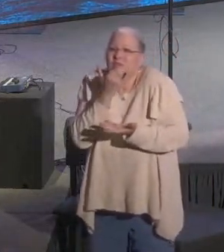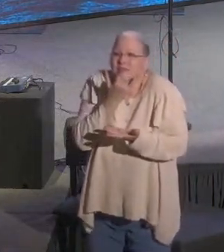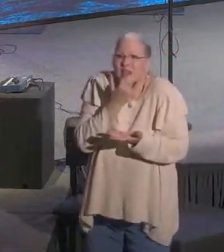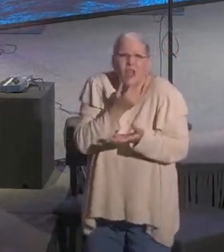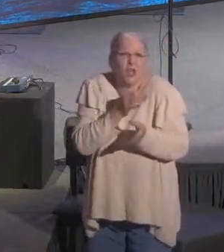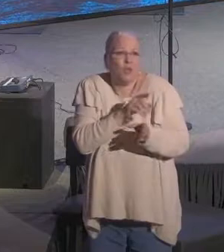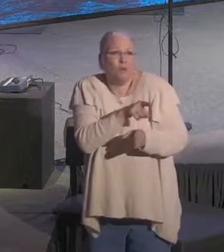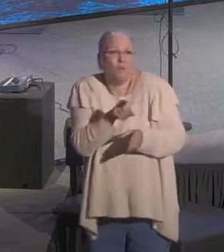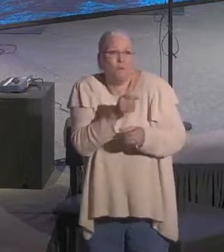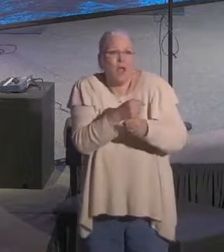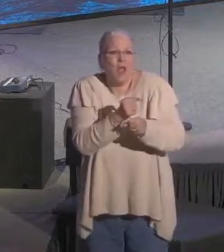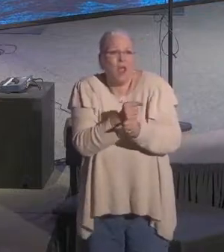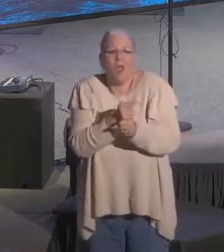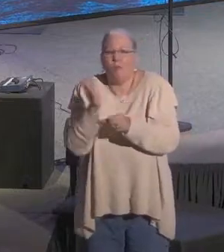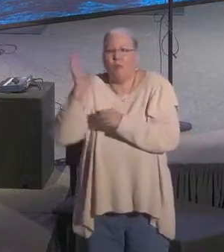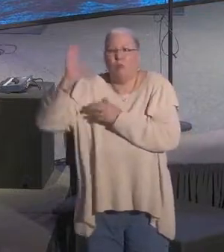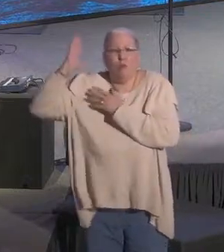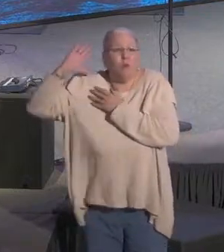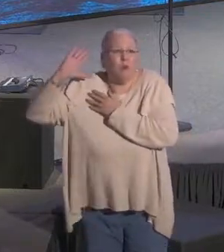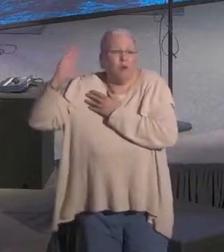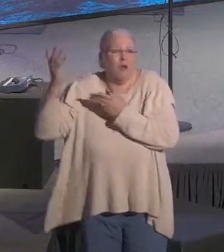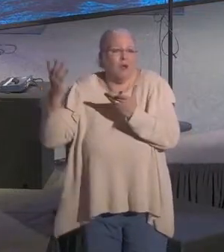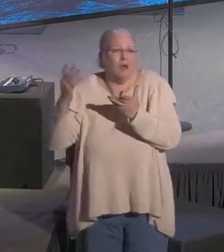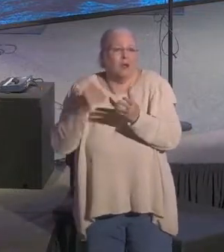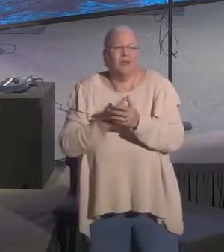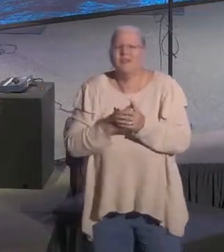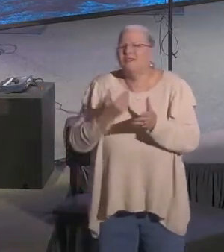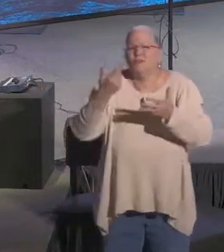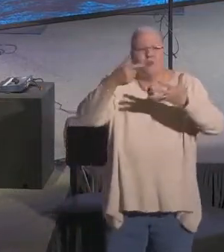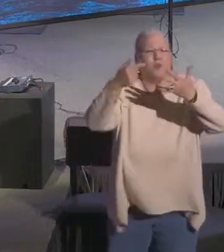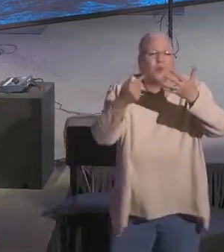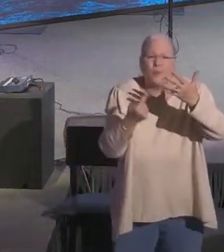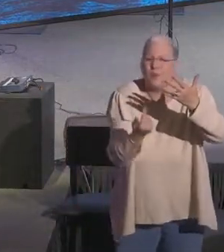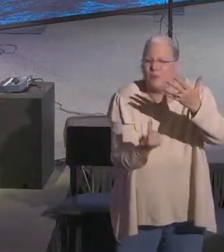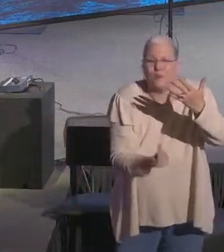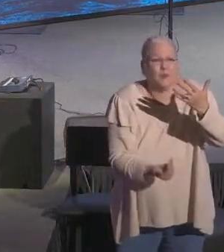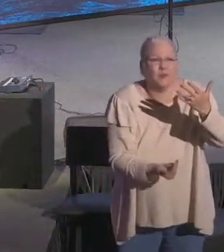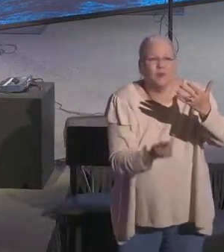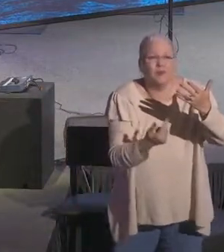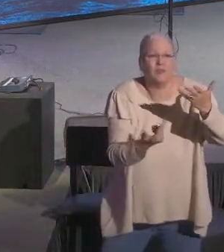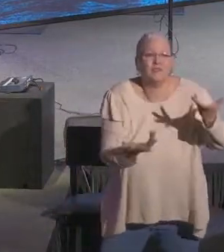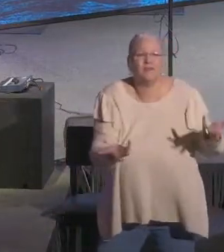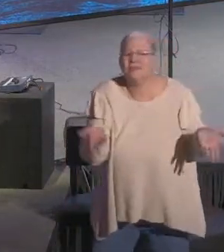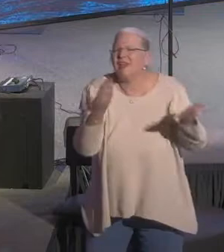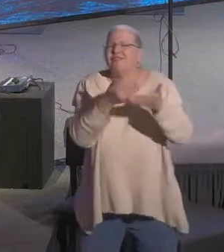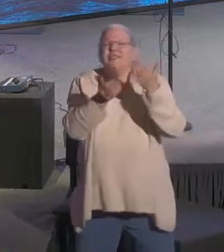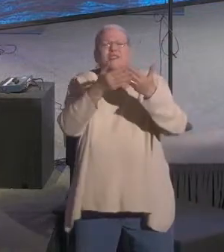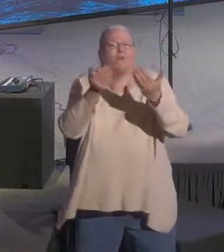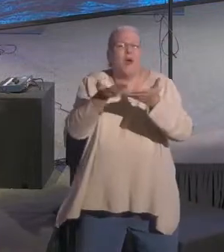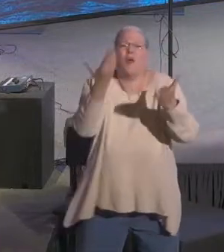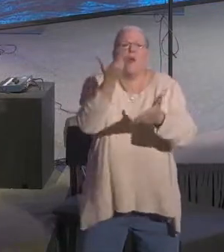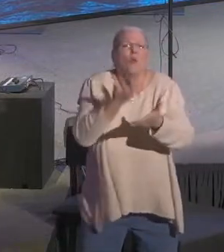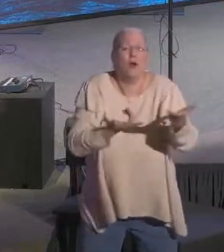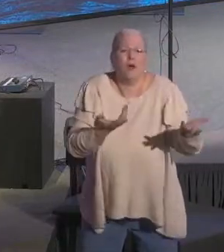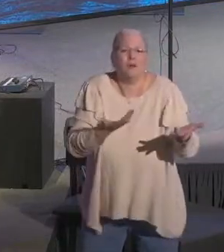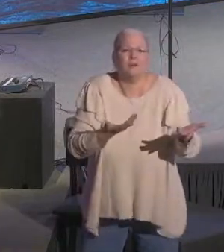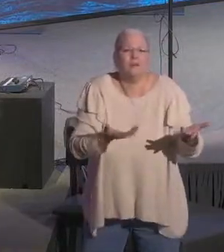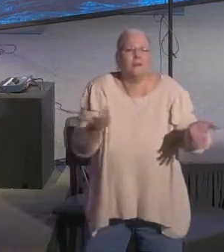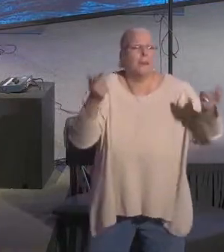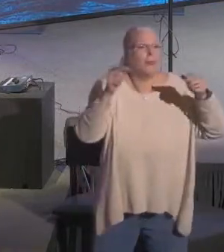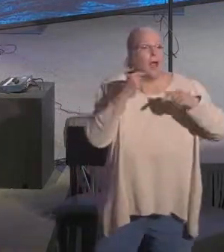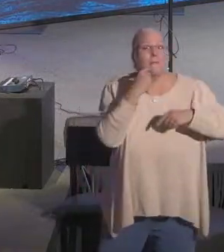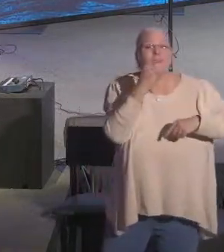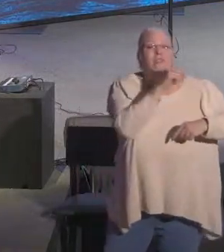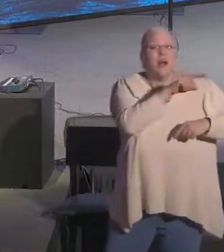ago, something you didn't do that you should have done. You feel like maybe you failed with your children. Whatever it might be. I am